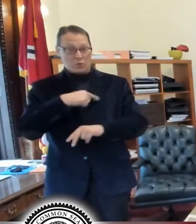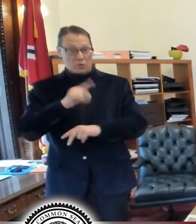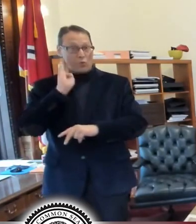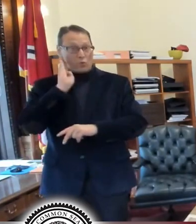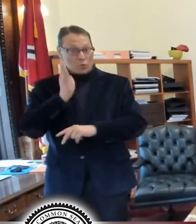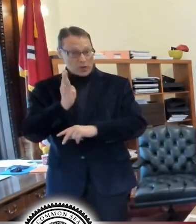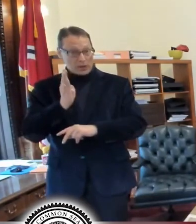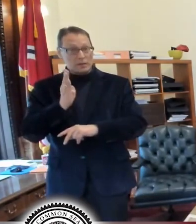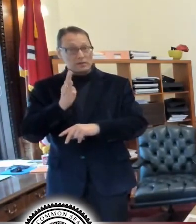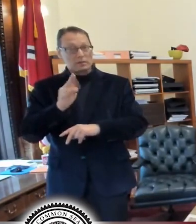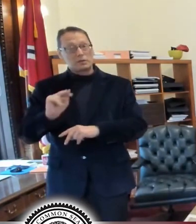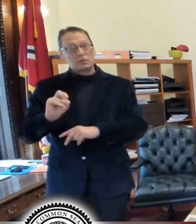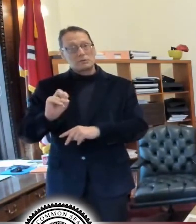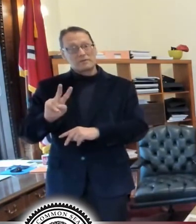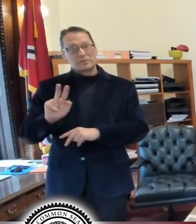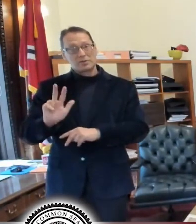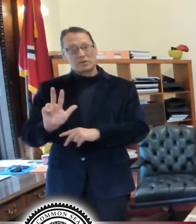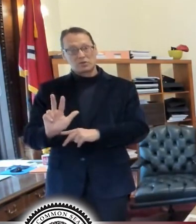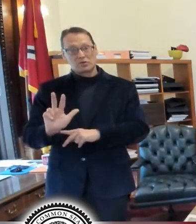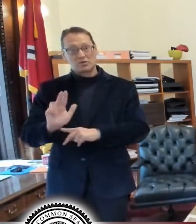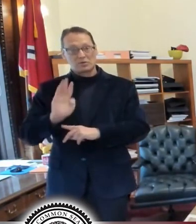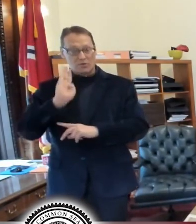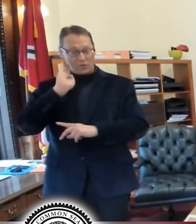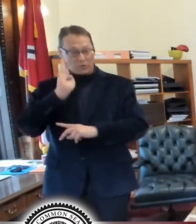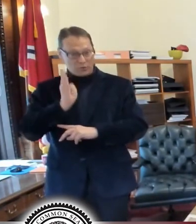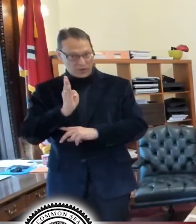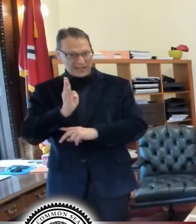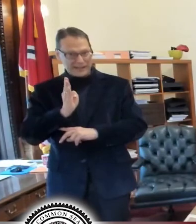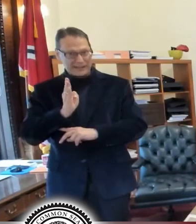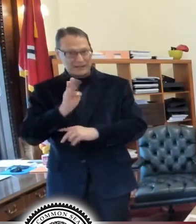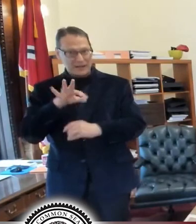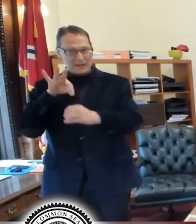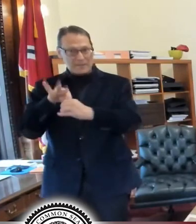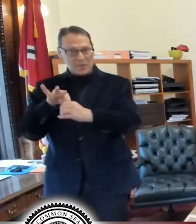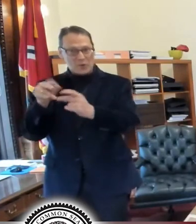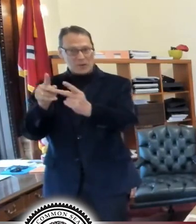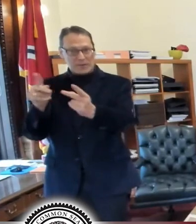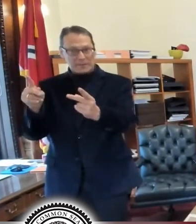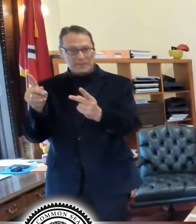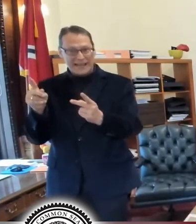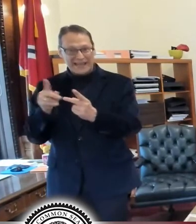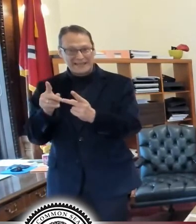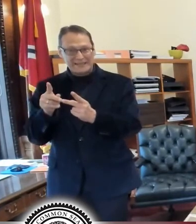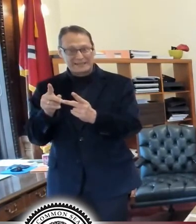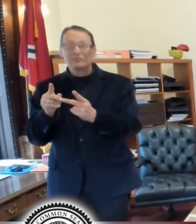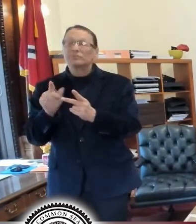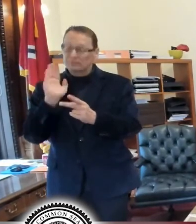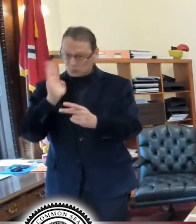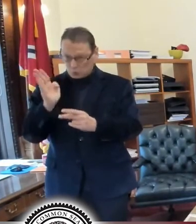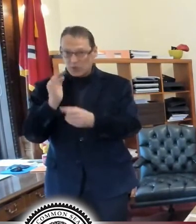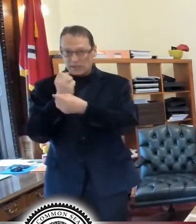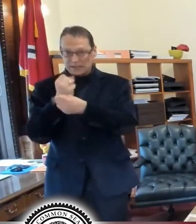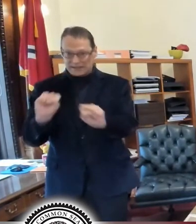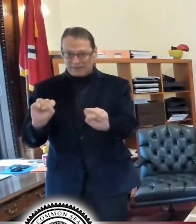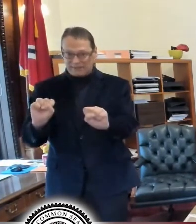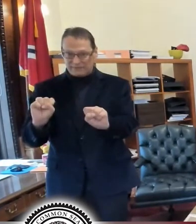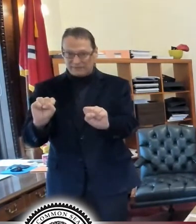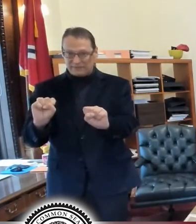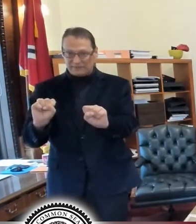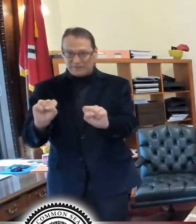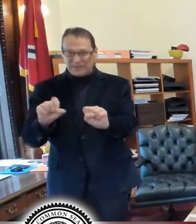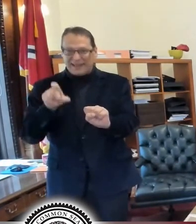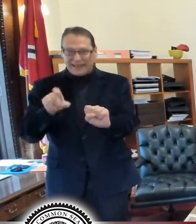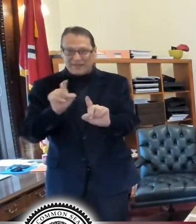day, we will. Um, the polling places are will be safe places to vote. You have to